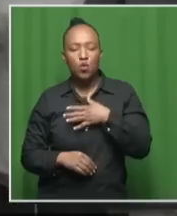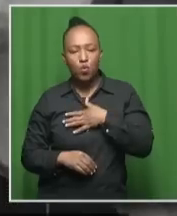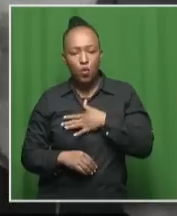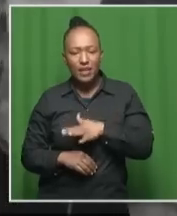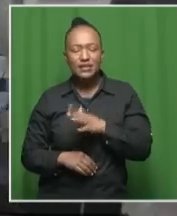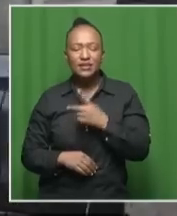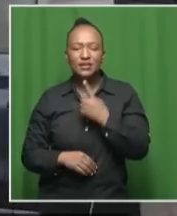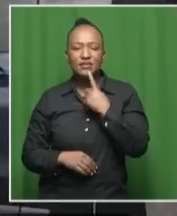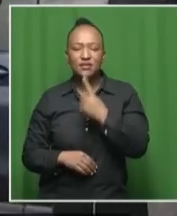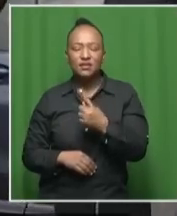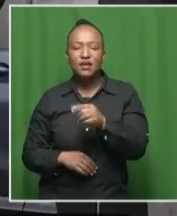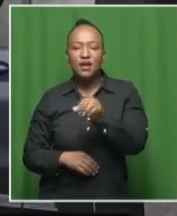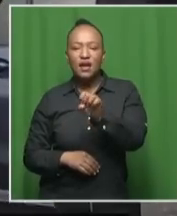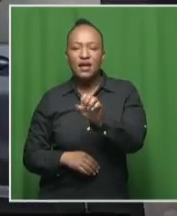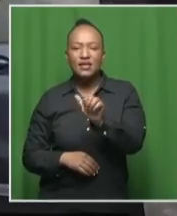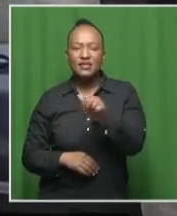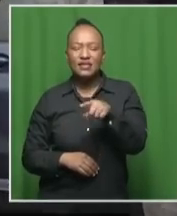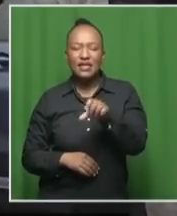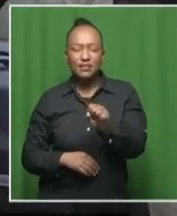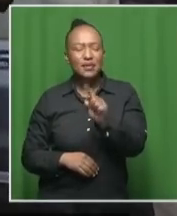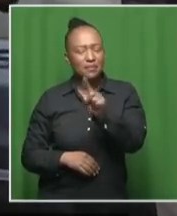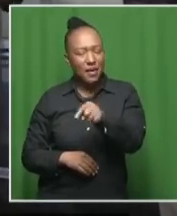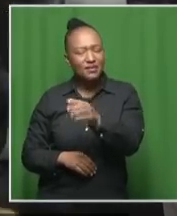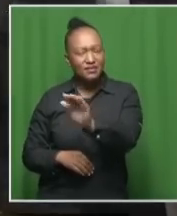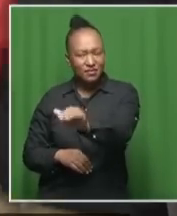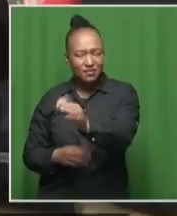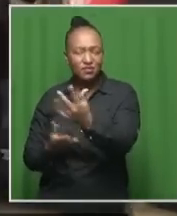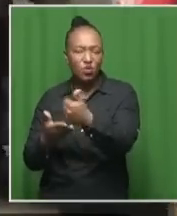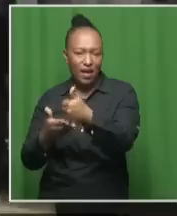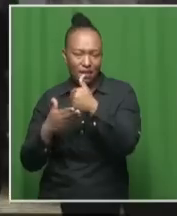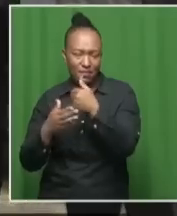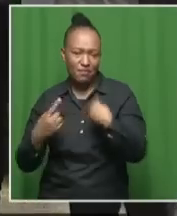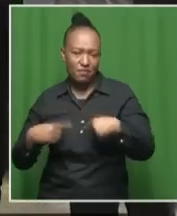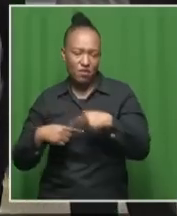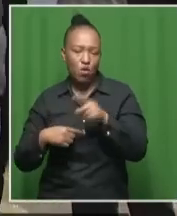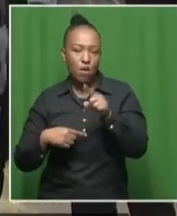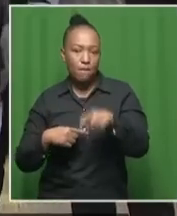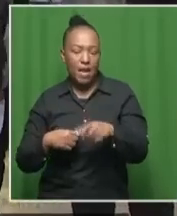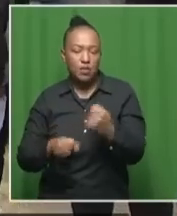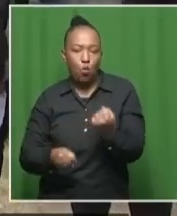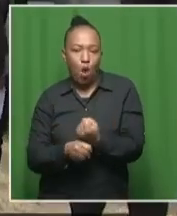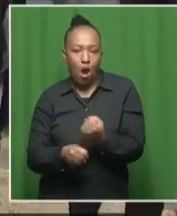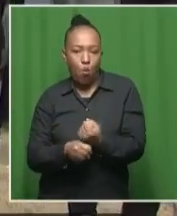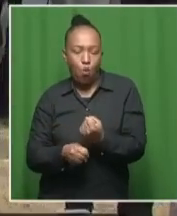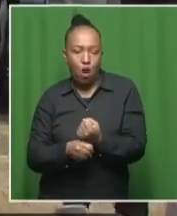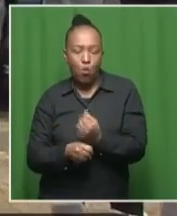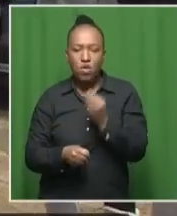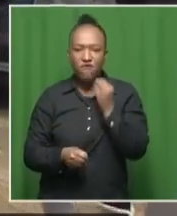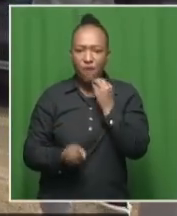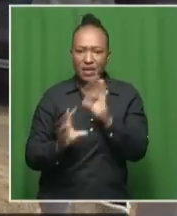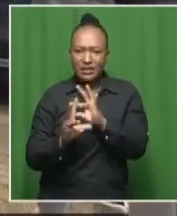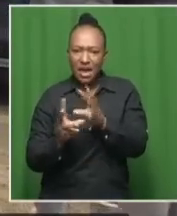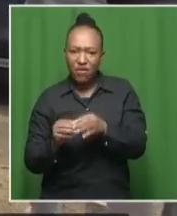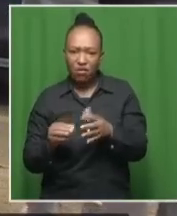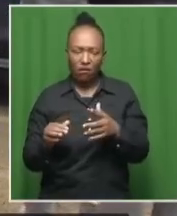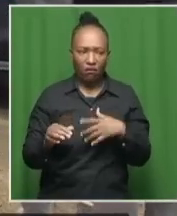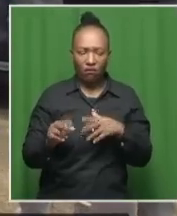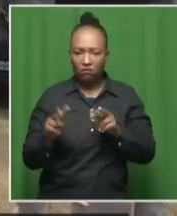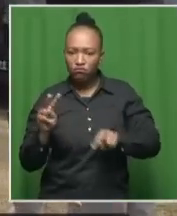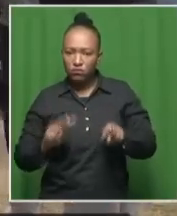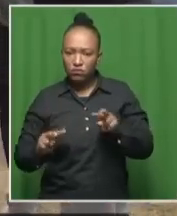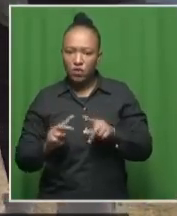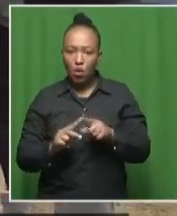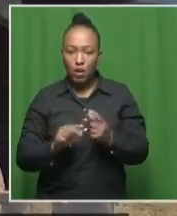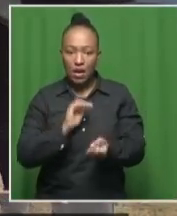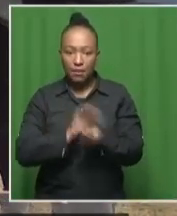hand to say, SEBS, they must actually help us because this must be an intelligent driven operation. Because what happens is that these